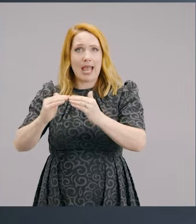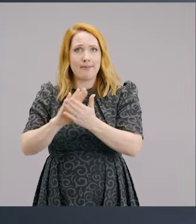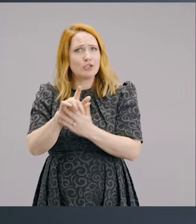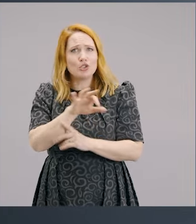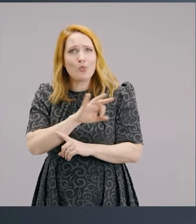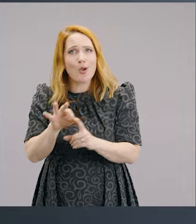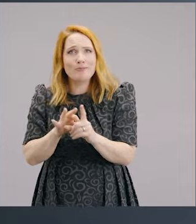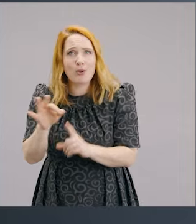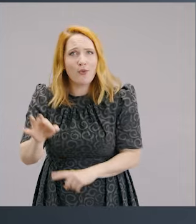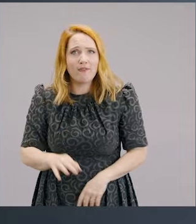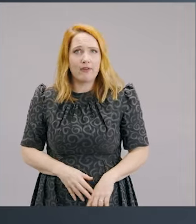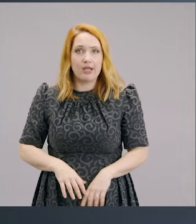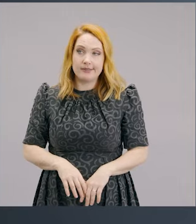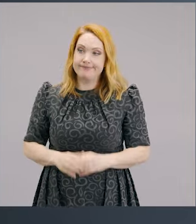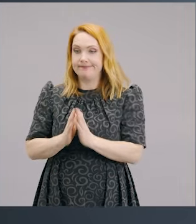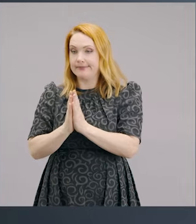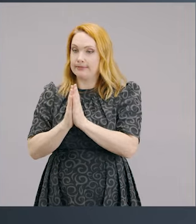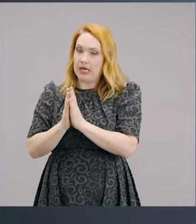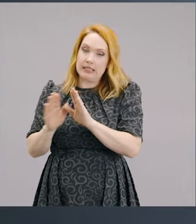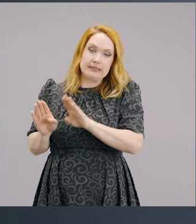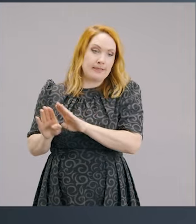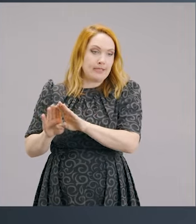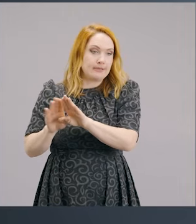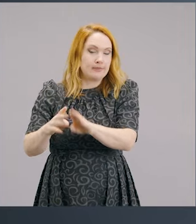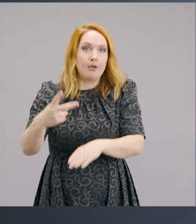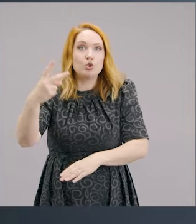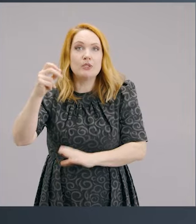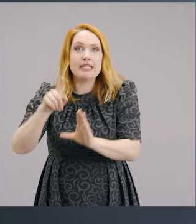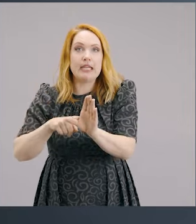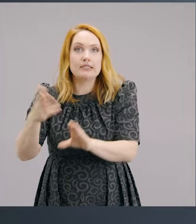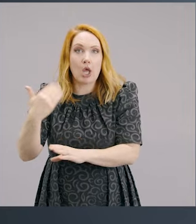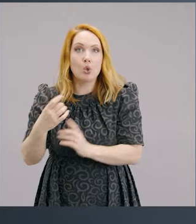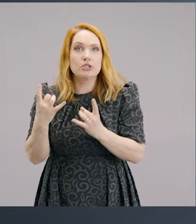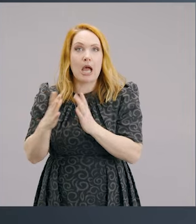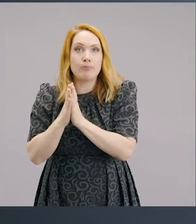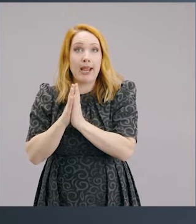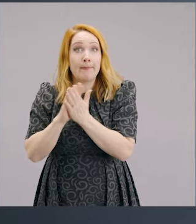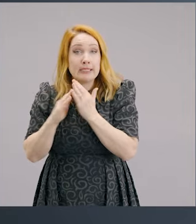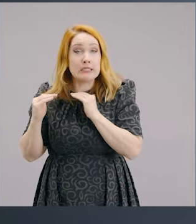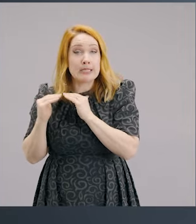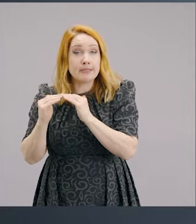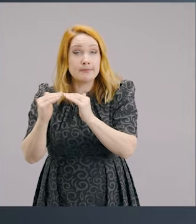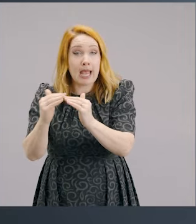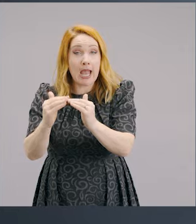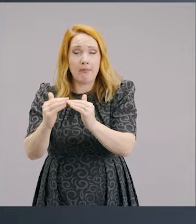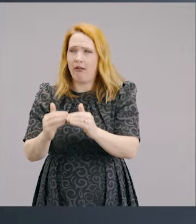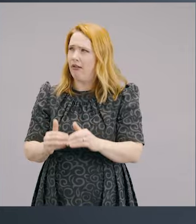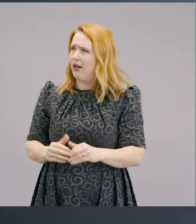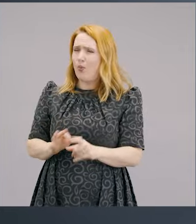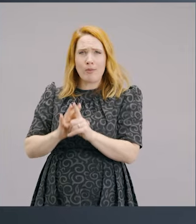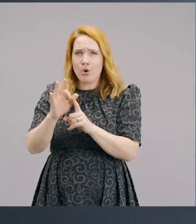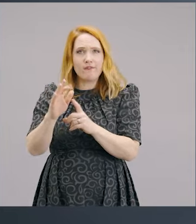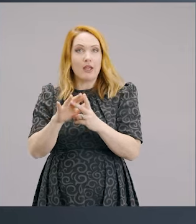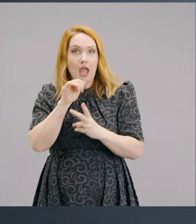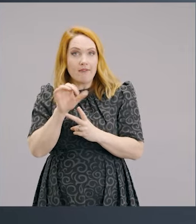improve. If we just pray the same way we did 20 years ago, we haven't improved. If we give the same way we did 20